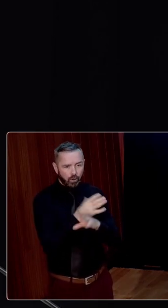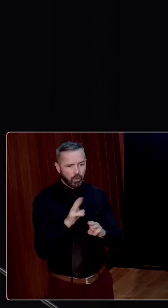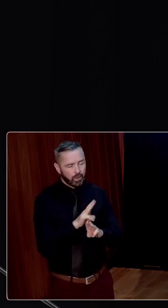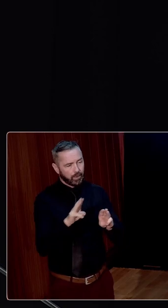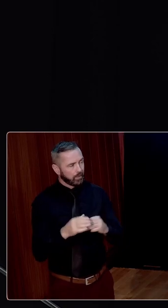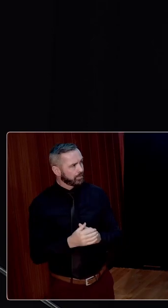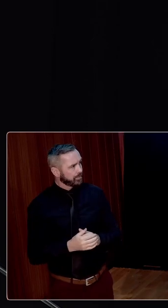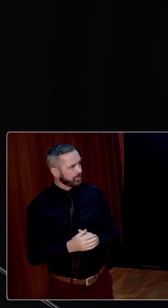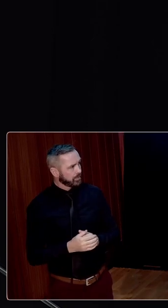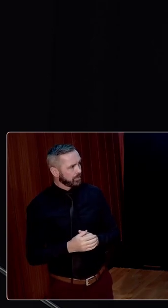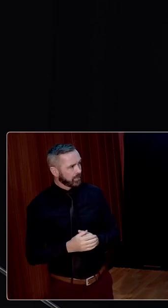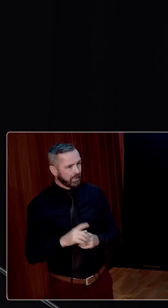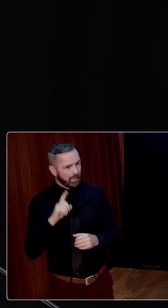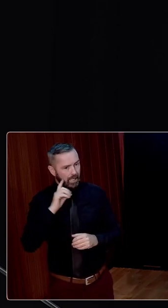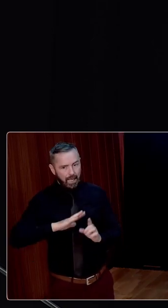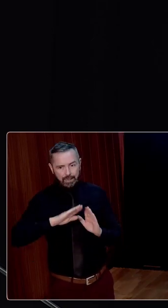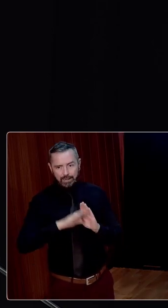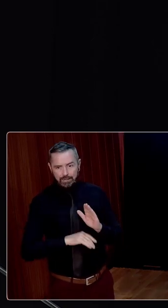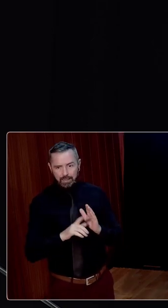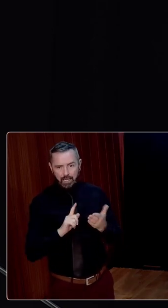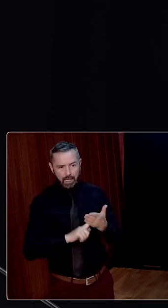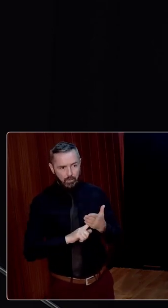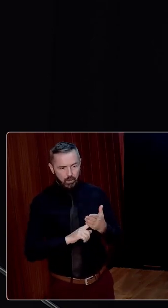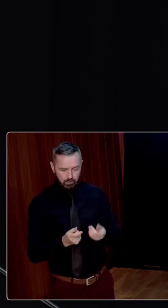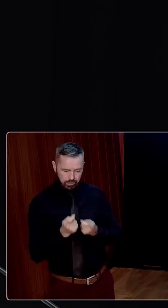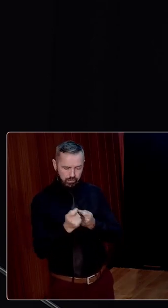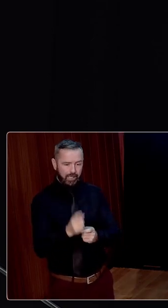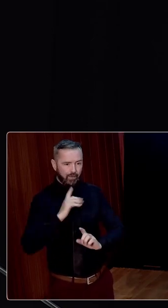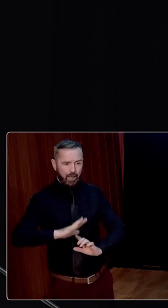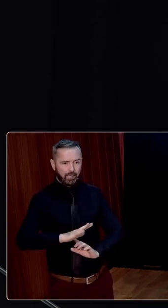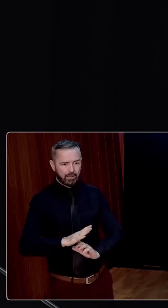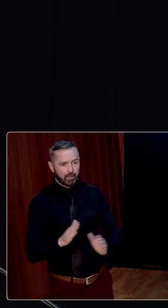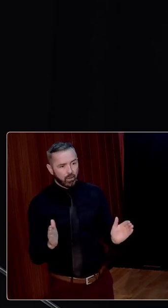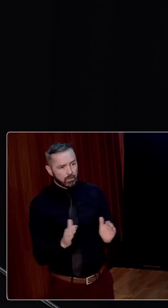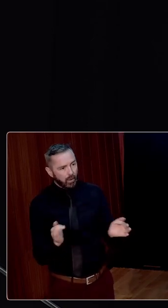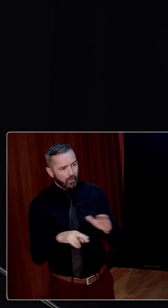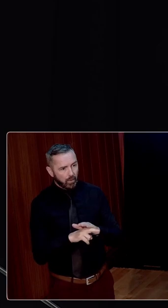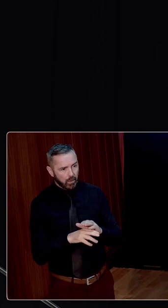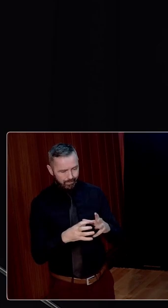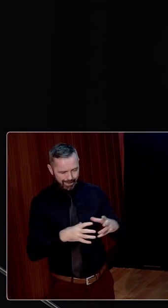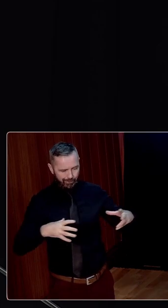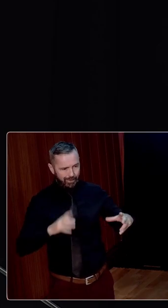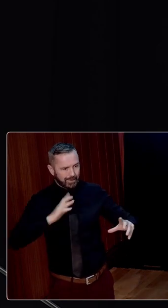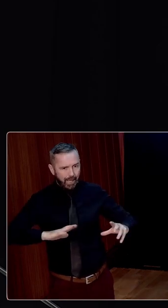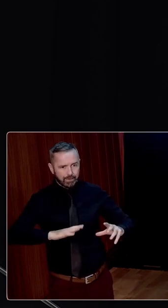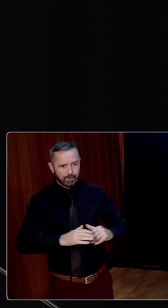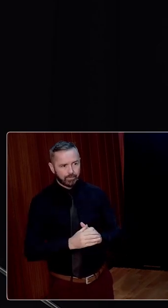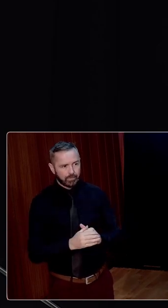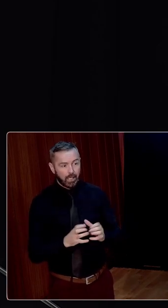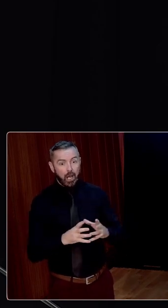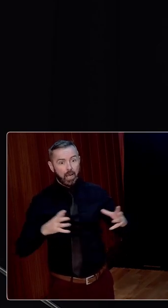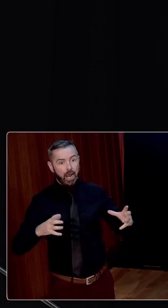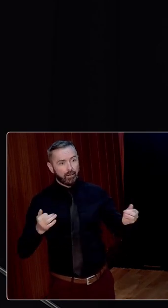The landless labourer was to be given land. The small farmer was to have his holding increased. And the